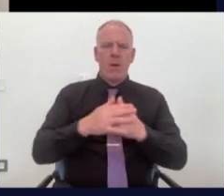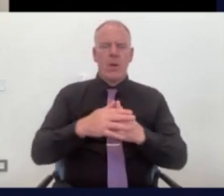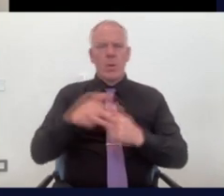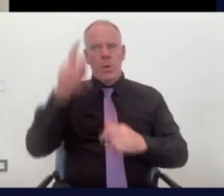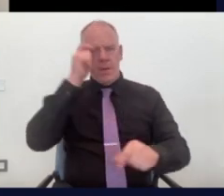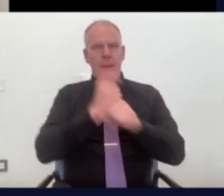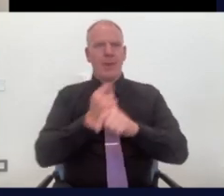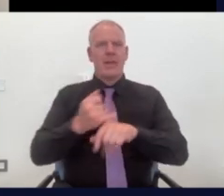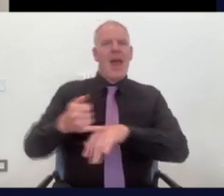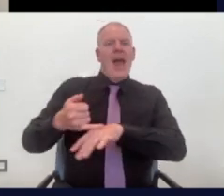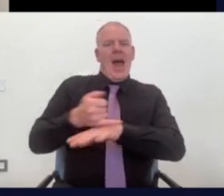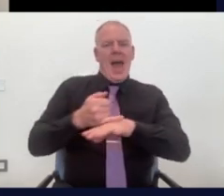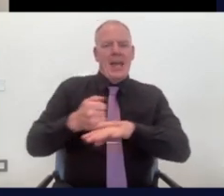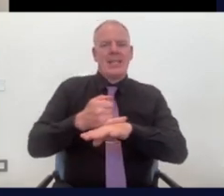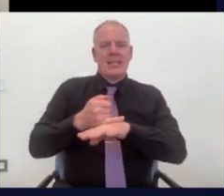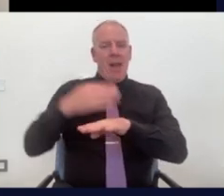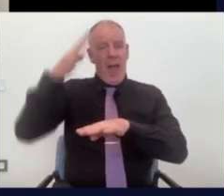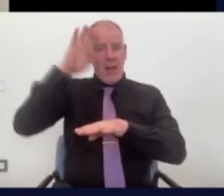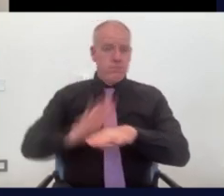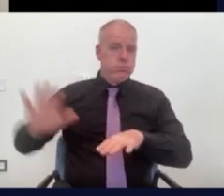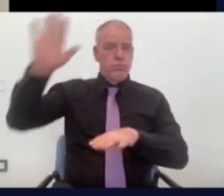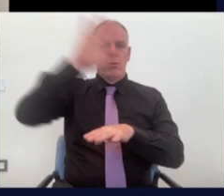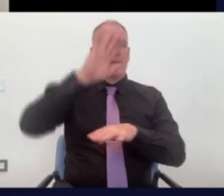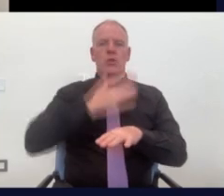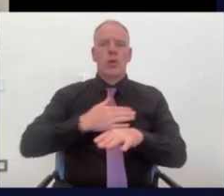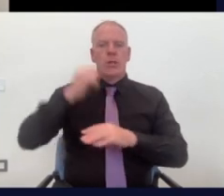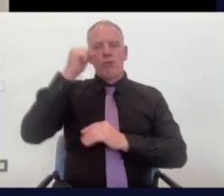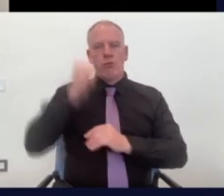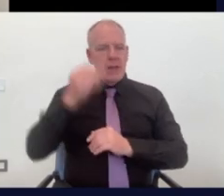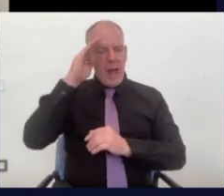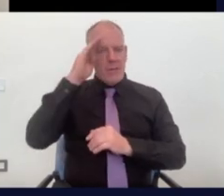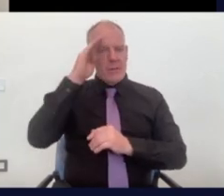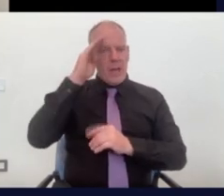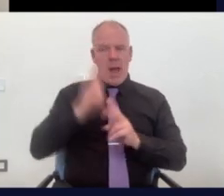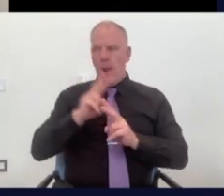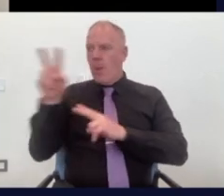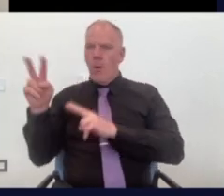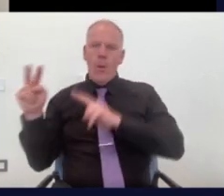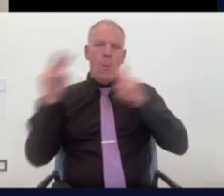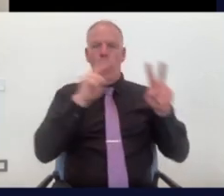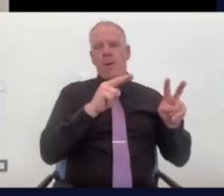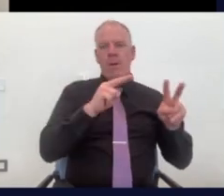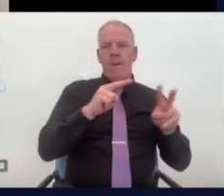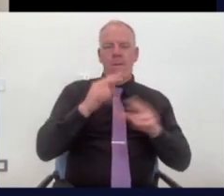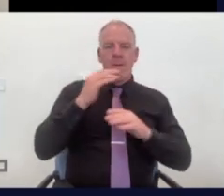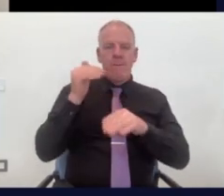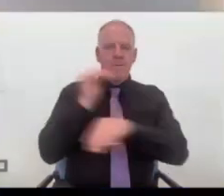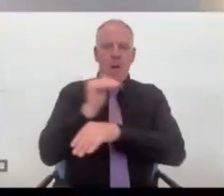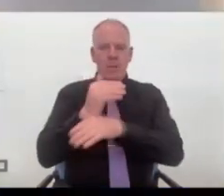island of Ireland rather than kind of considering the Republic of Ireland and then looking overseas effectively, which seems to the route that a lot of companies take?